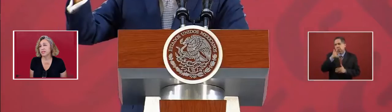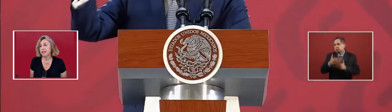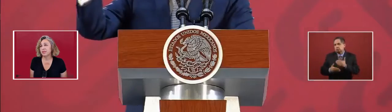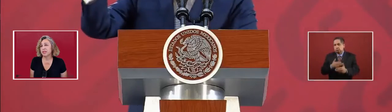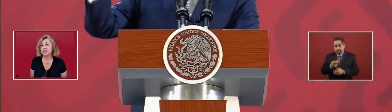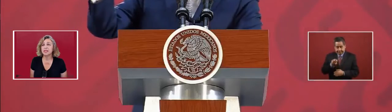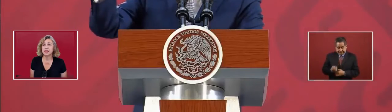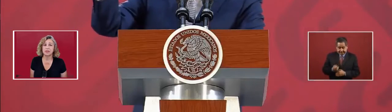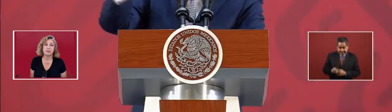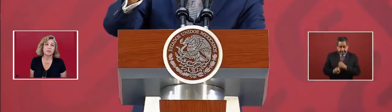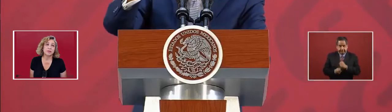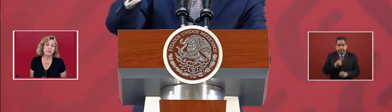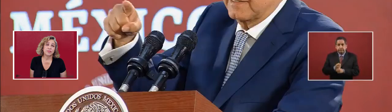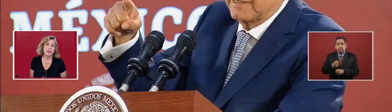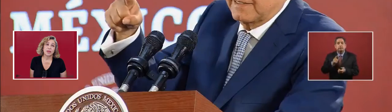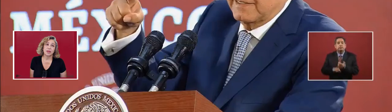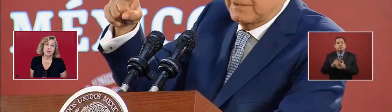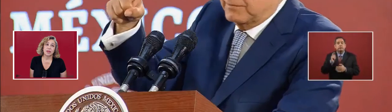of salary this year.